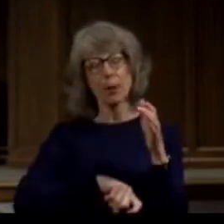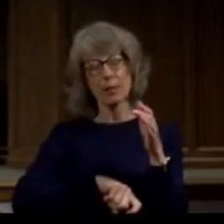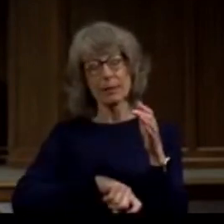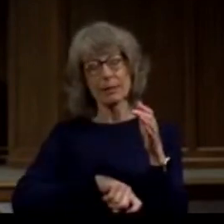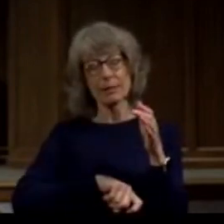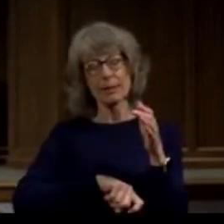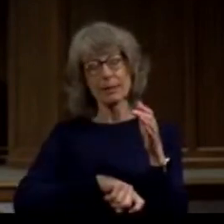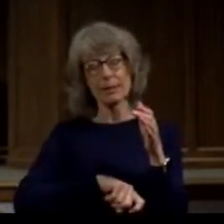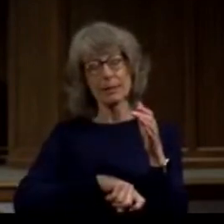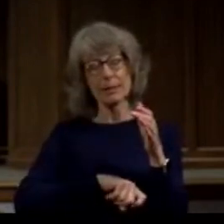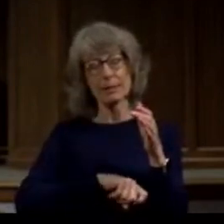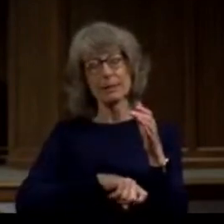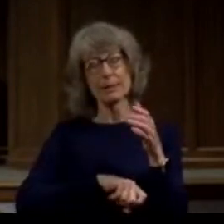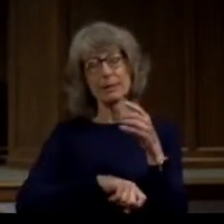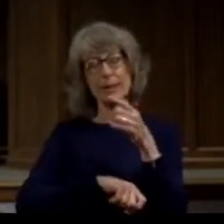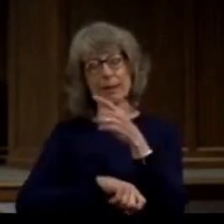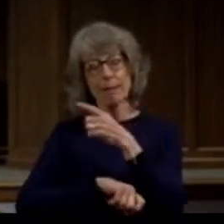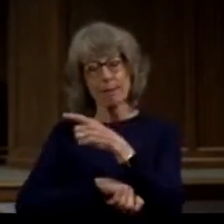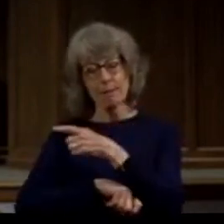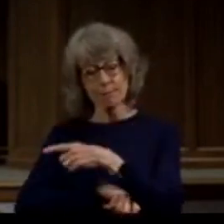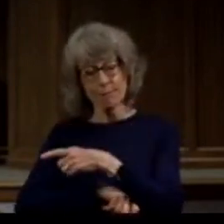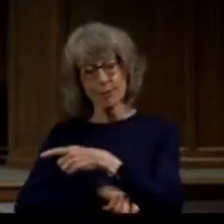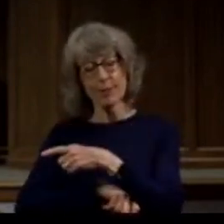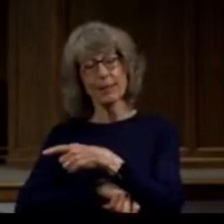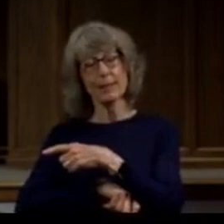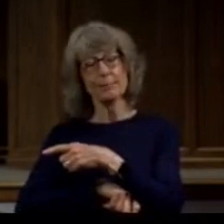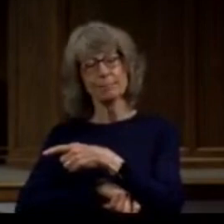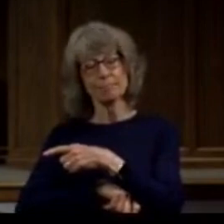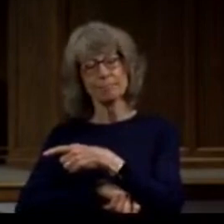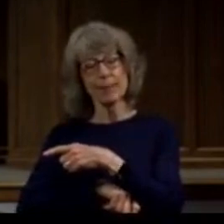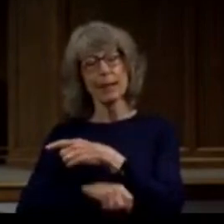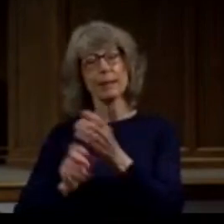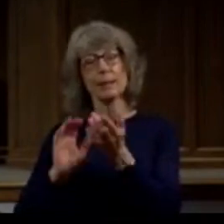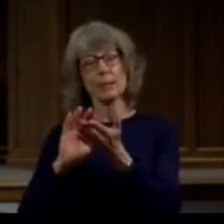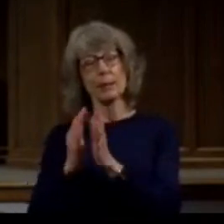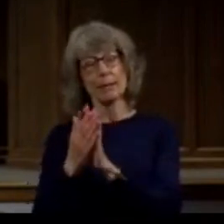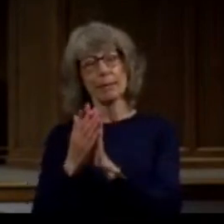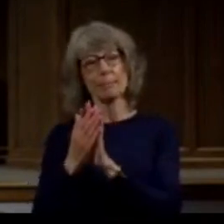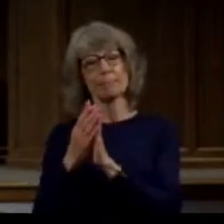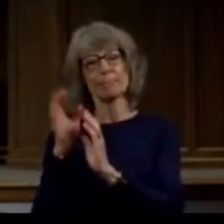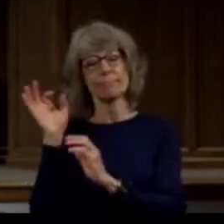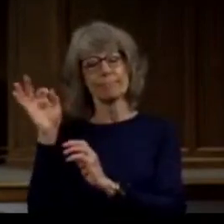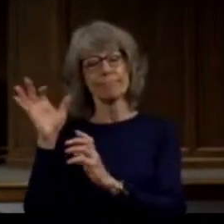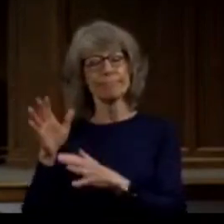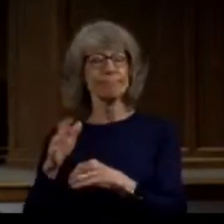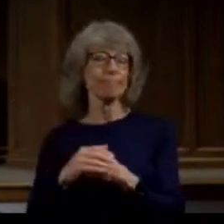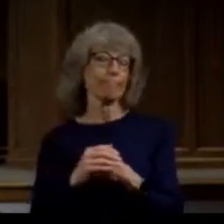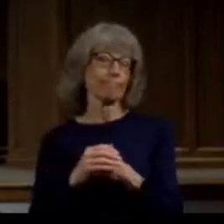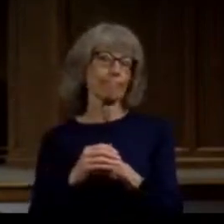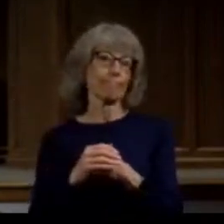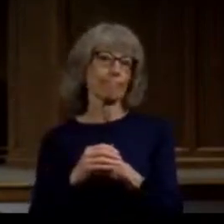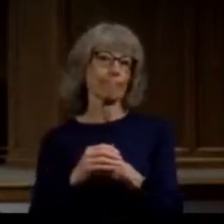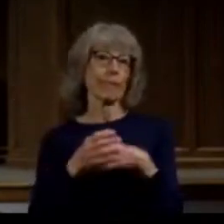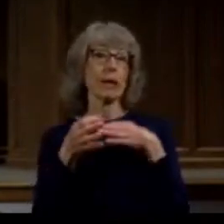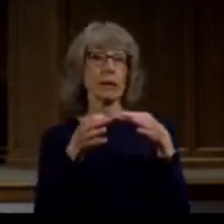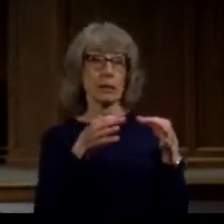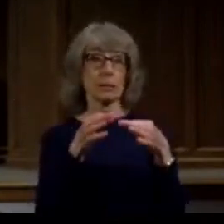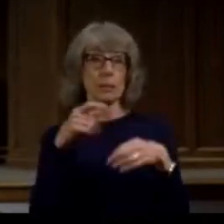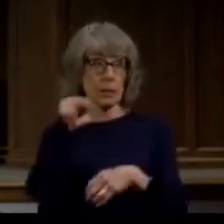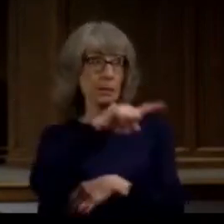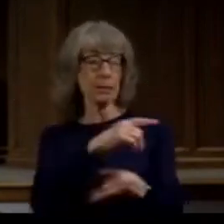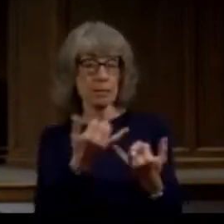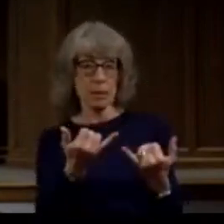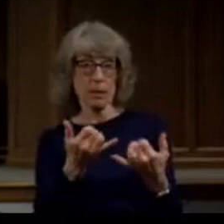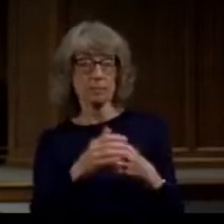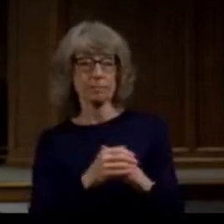Timothy to be an effective minister let me tell you right now I